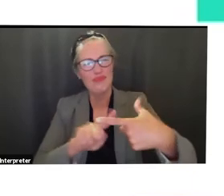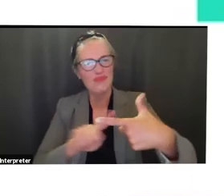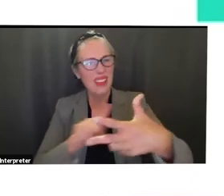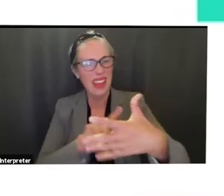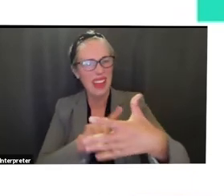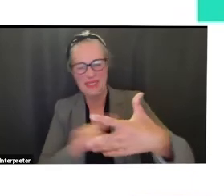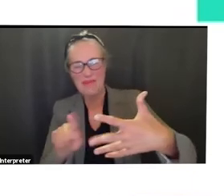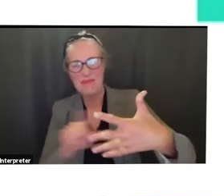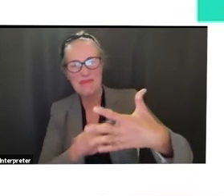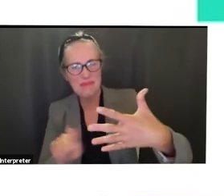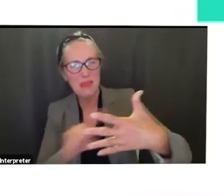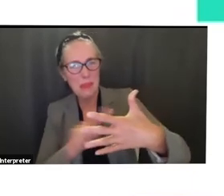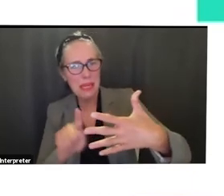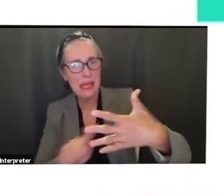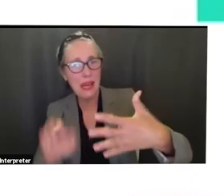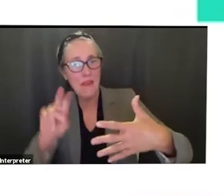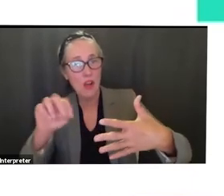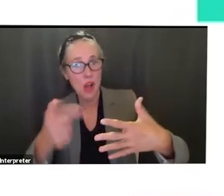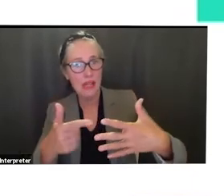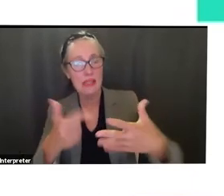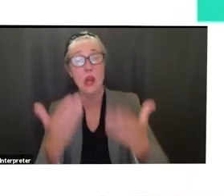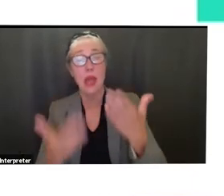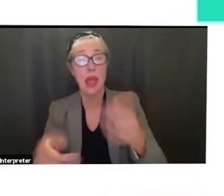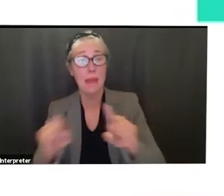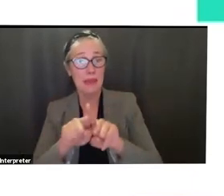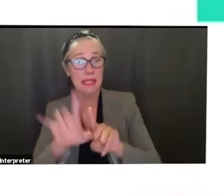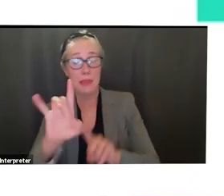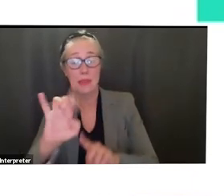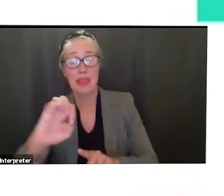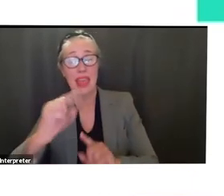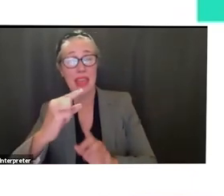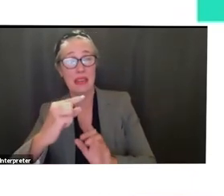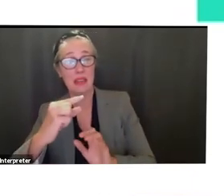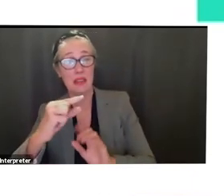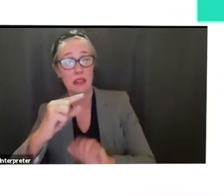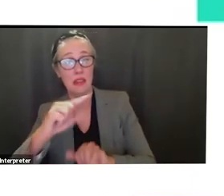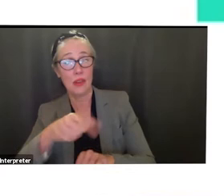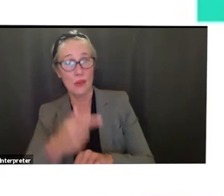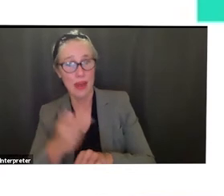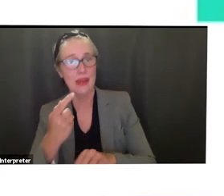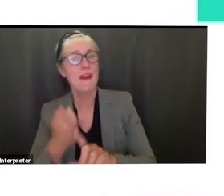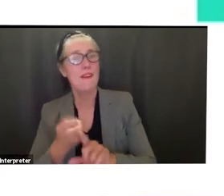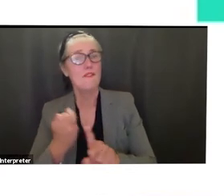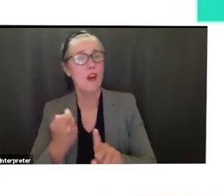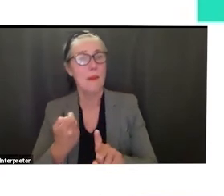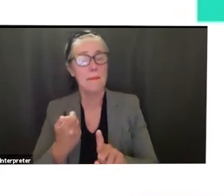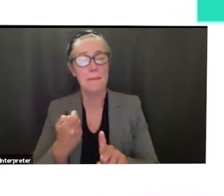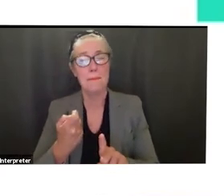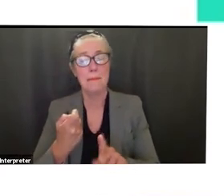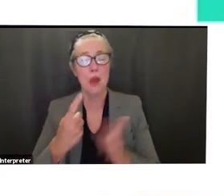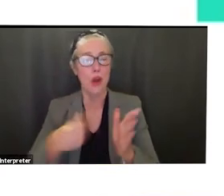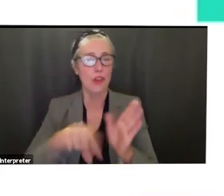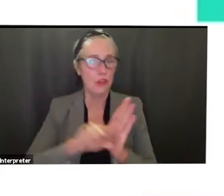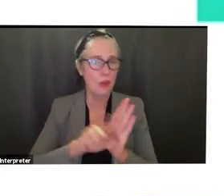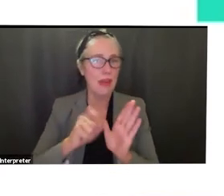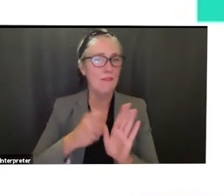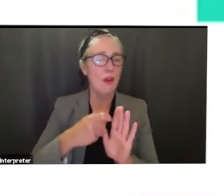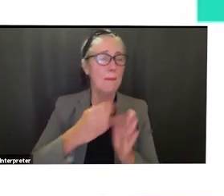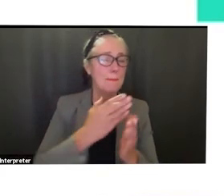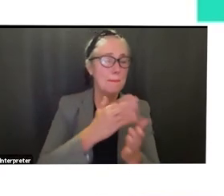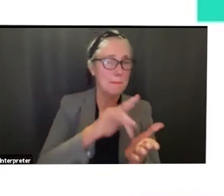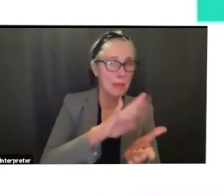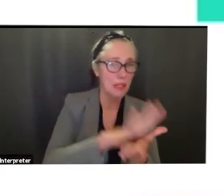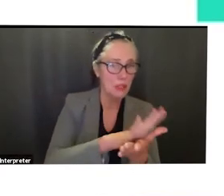with a eighth grade bridge program from a middle school to high school uh that will be com